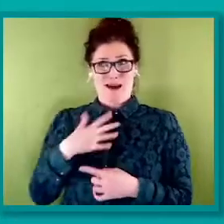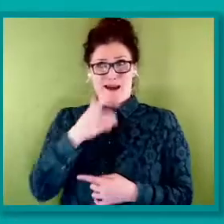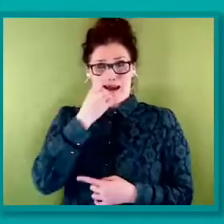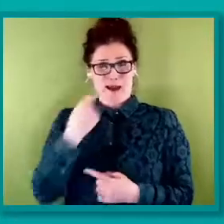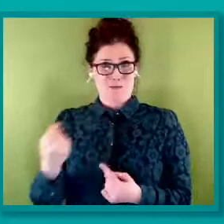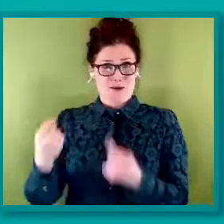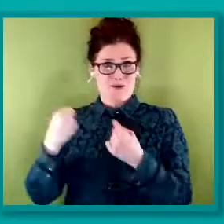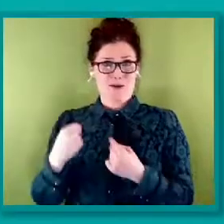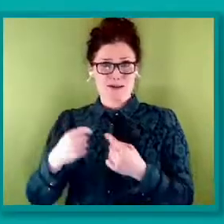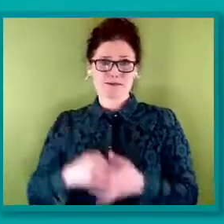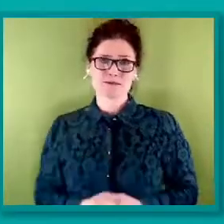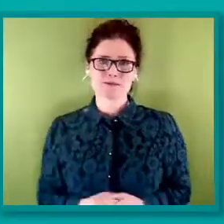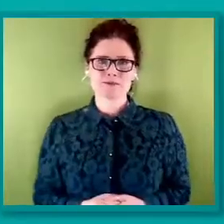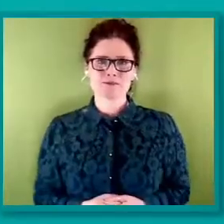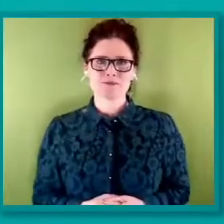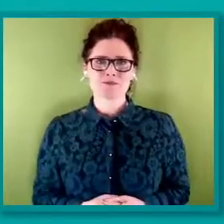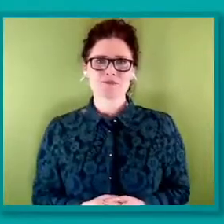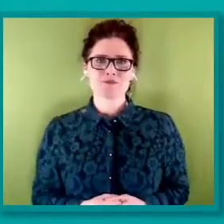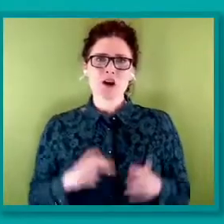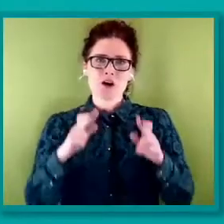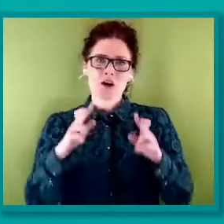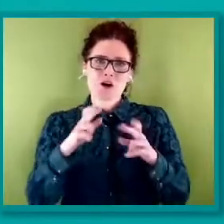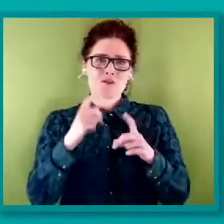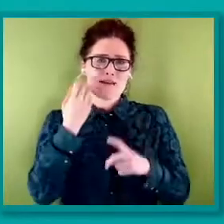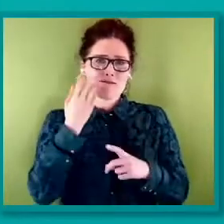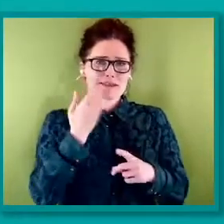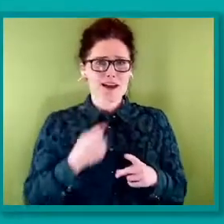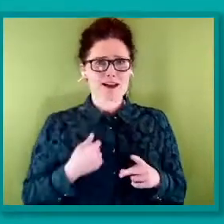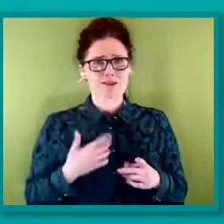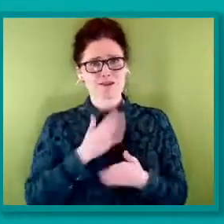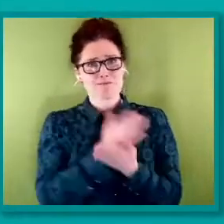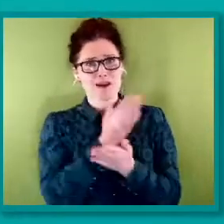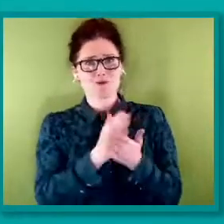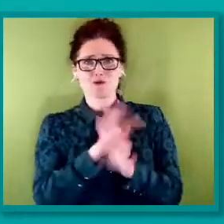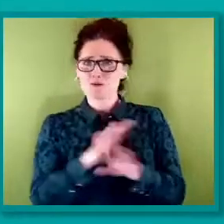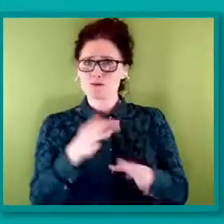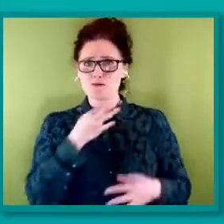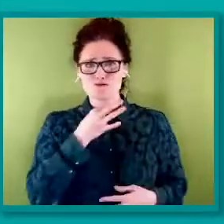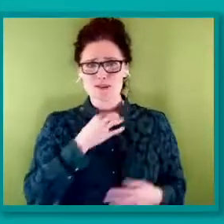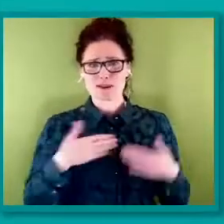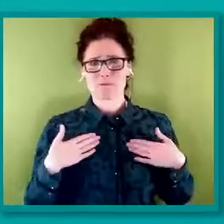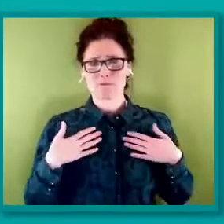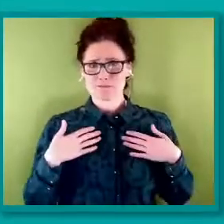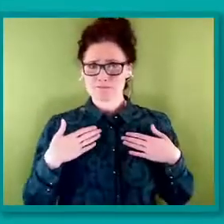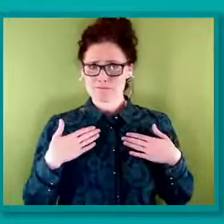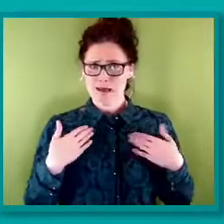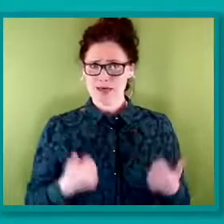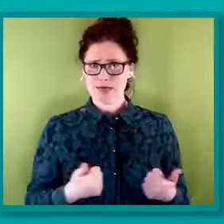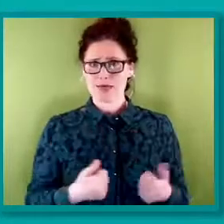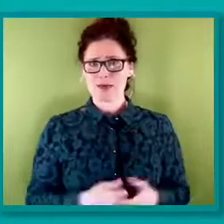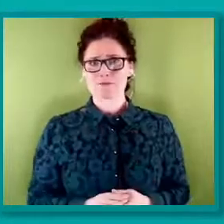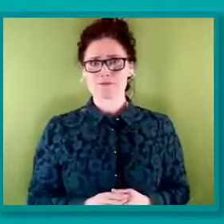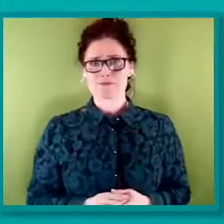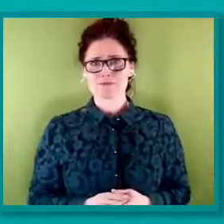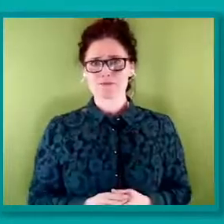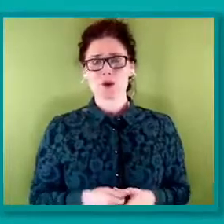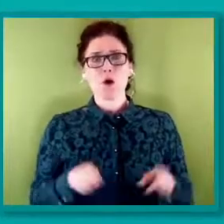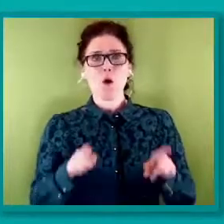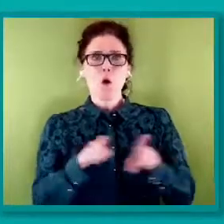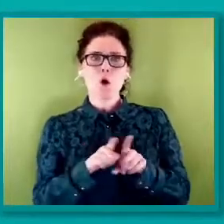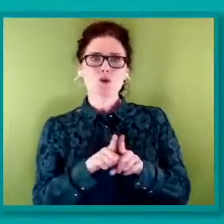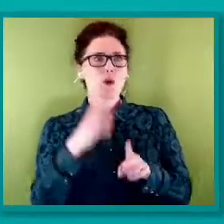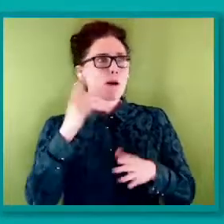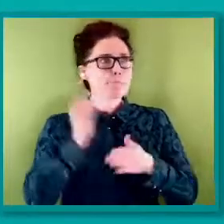my physical health. Even a task as simple as buying something online. They want to know my title and my gender.